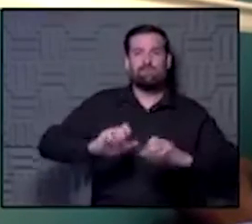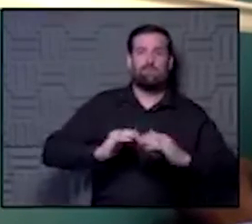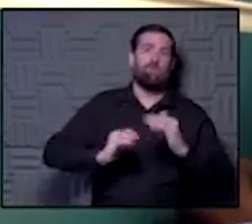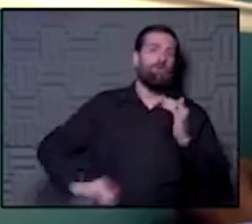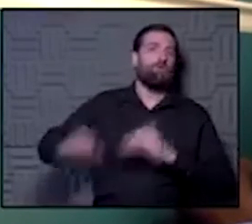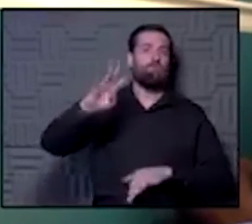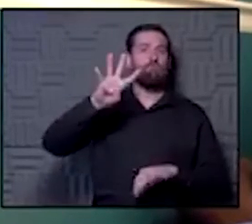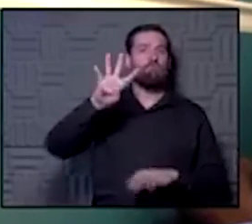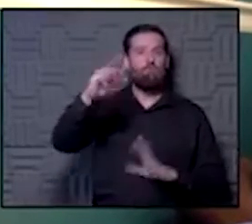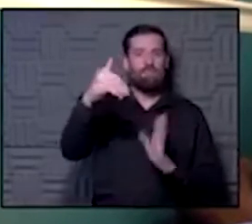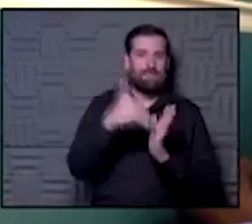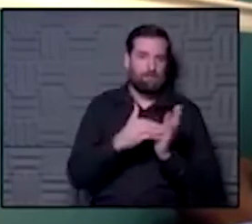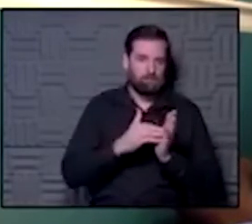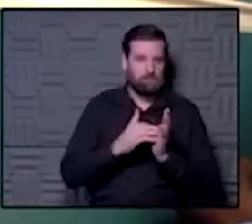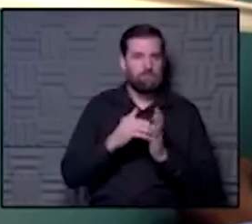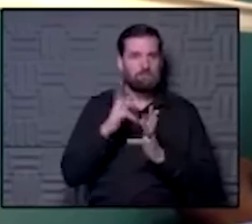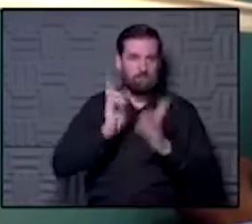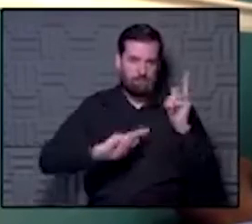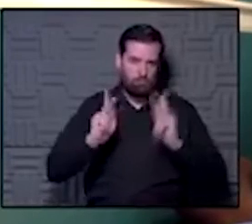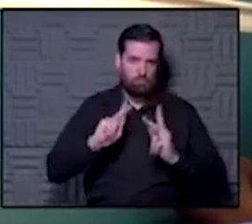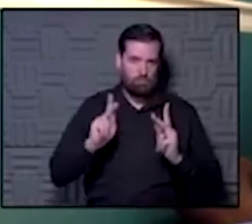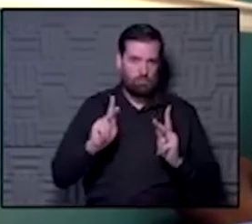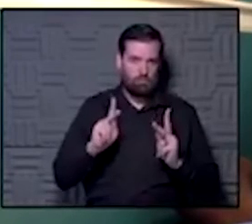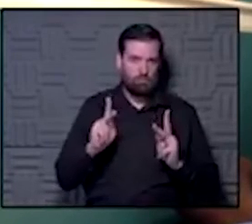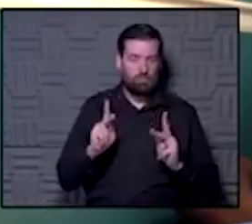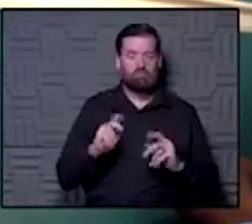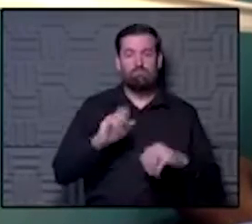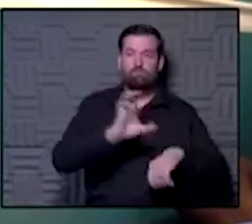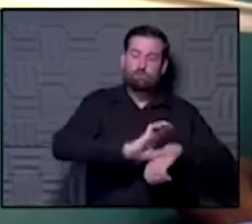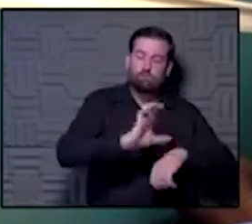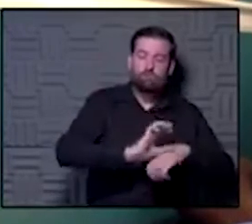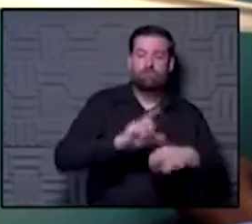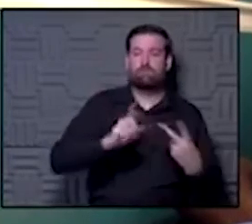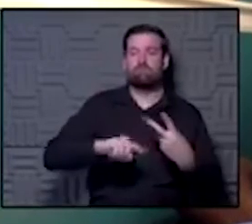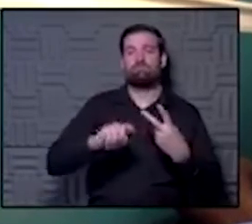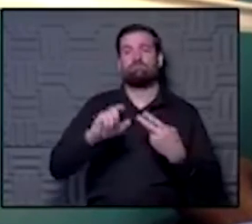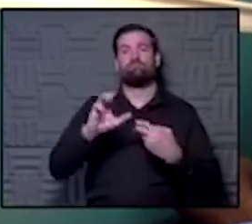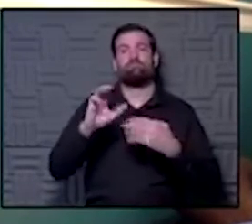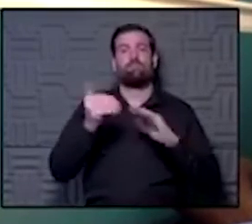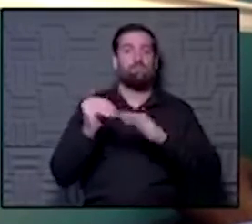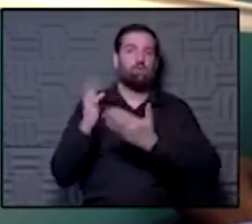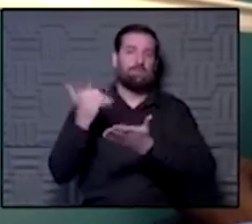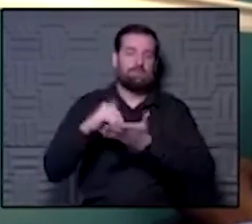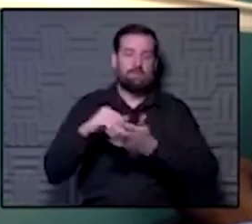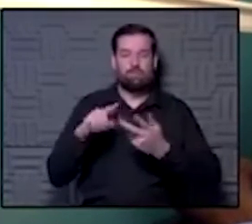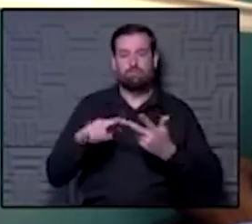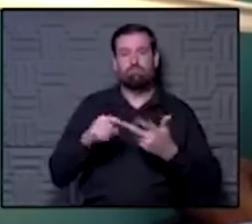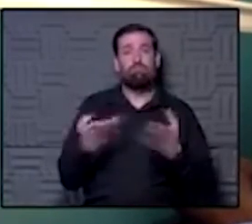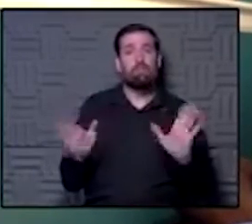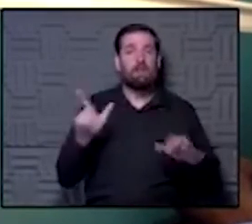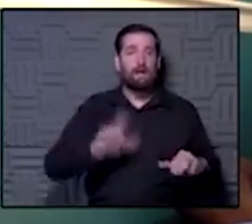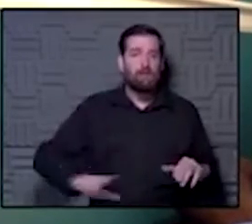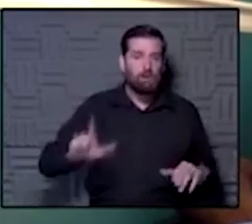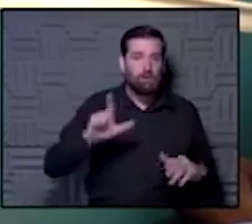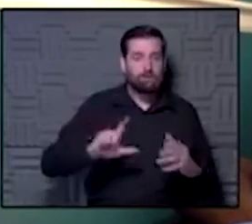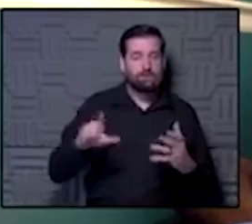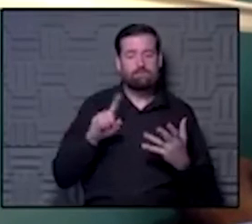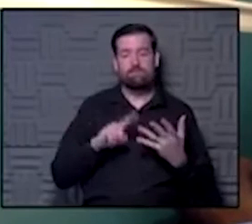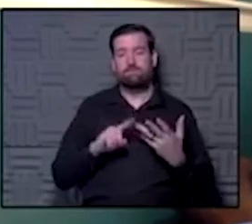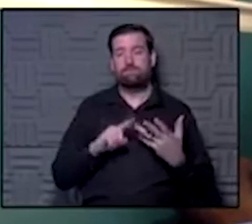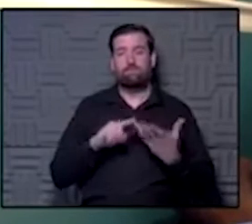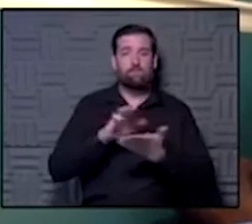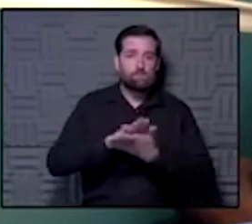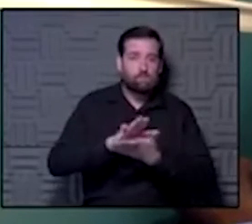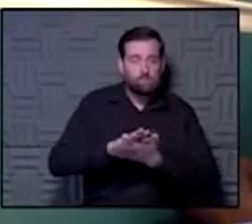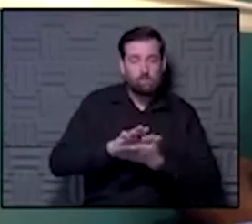through the pop-up testing. And this is work done at churches, community centers, public libraries, schools.